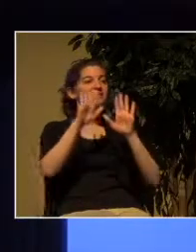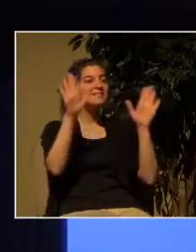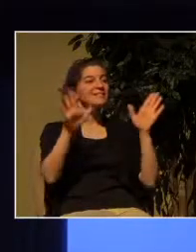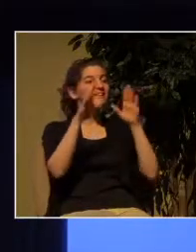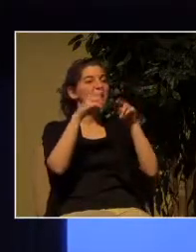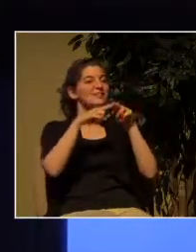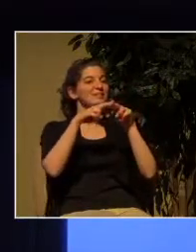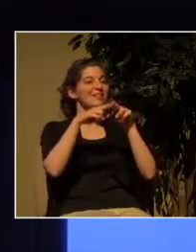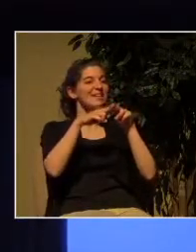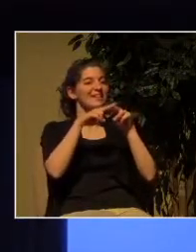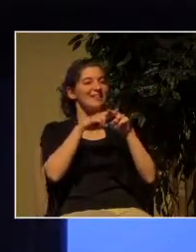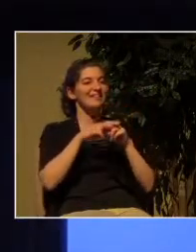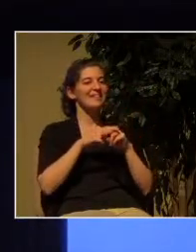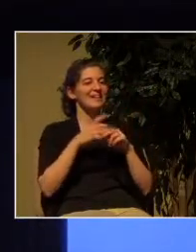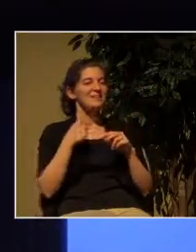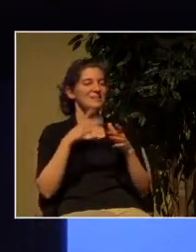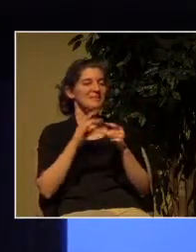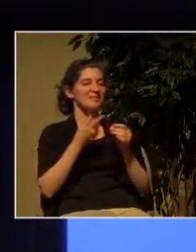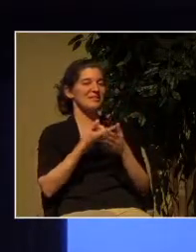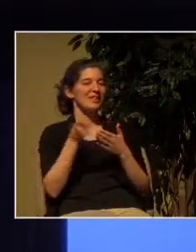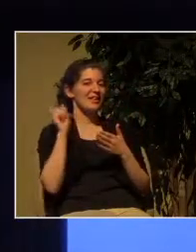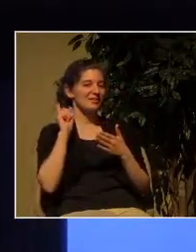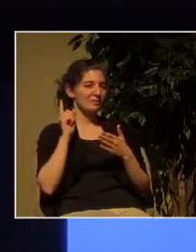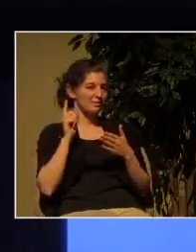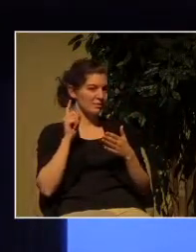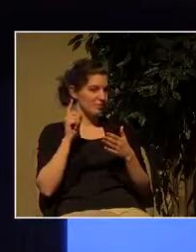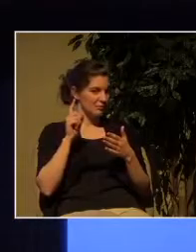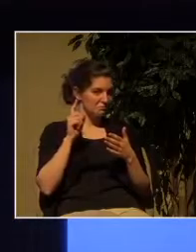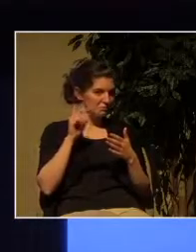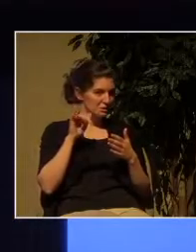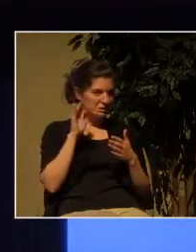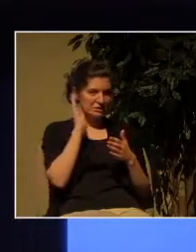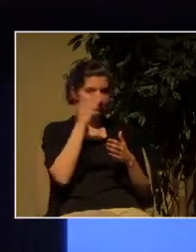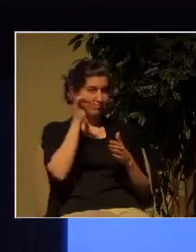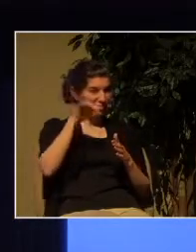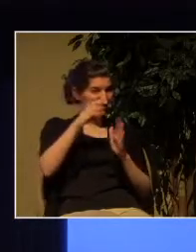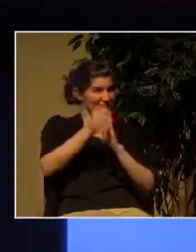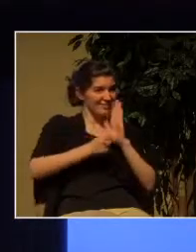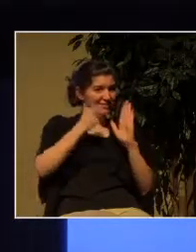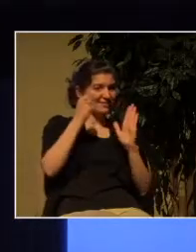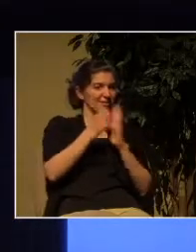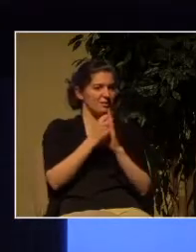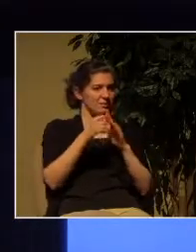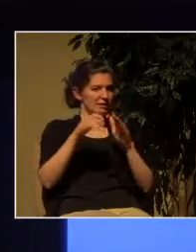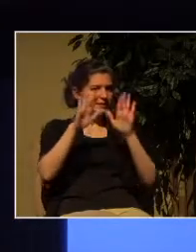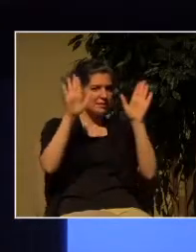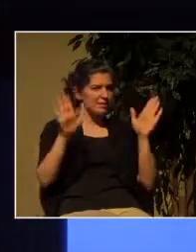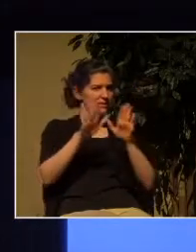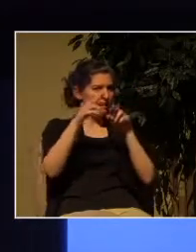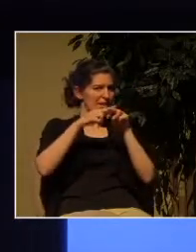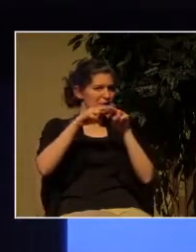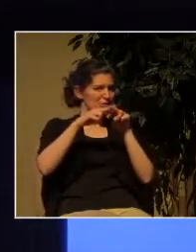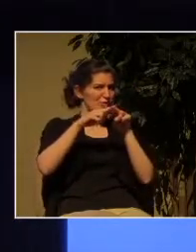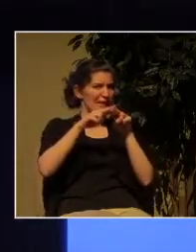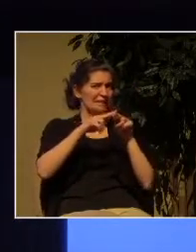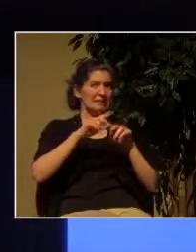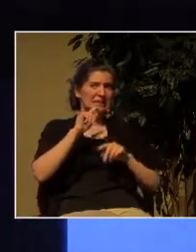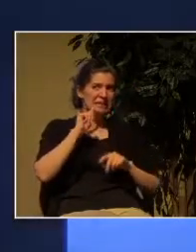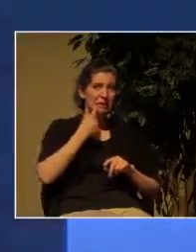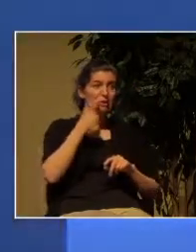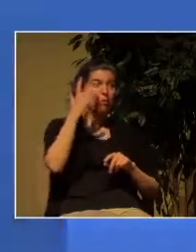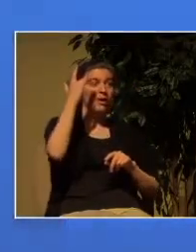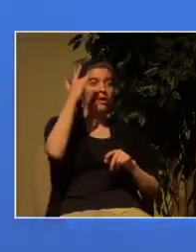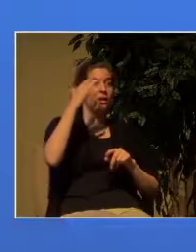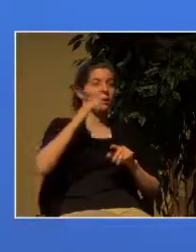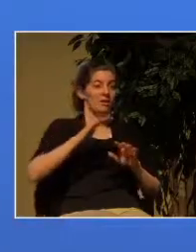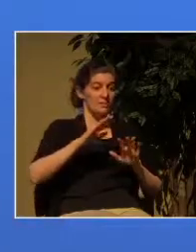as I said last week must have been a big issue back in those days to place it that close to the fires of hell you know